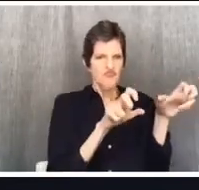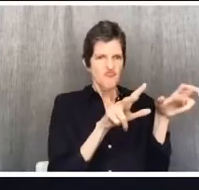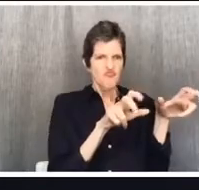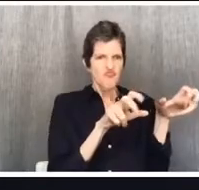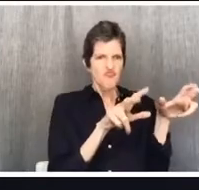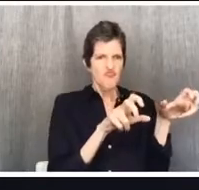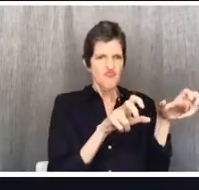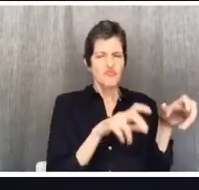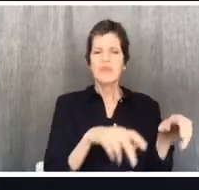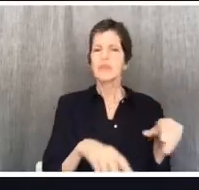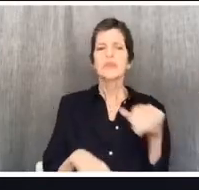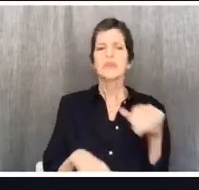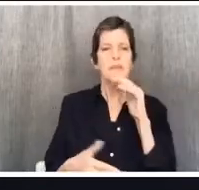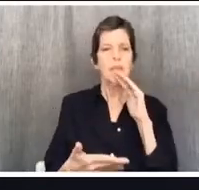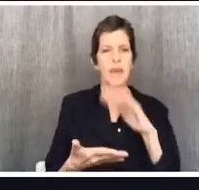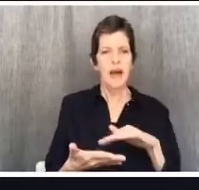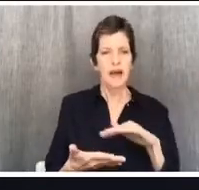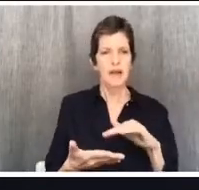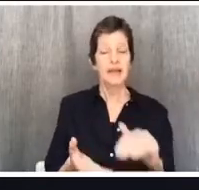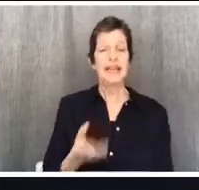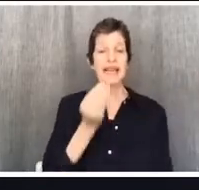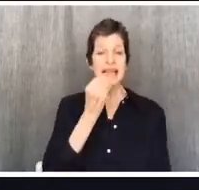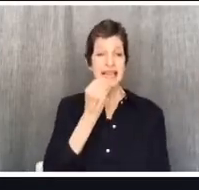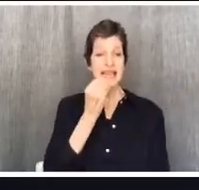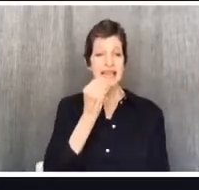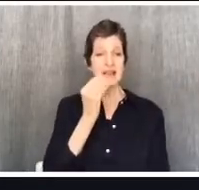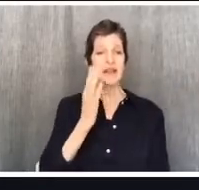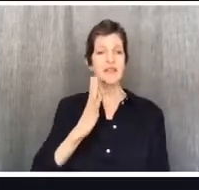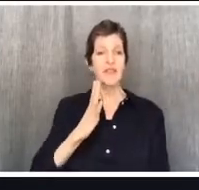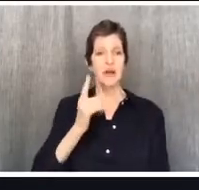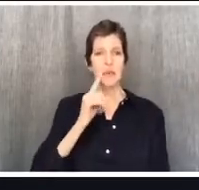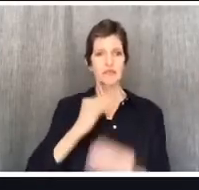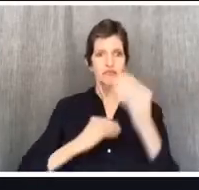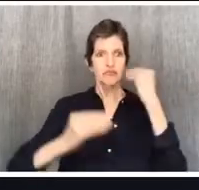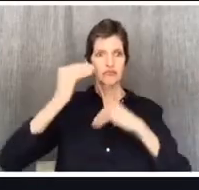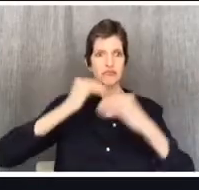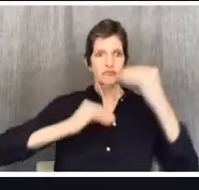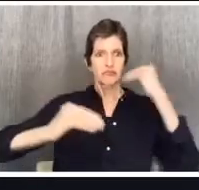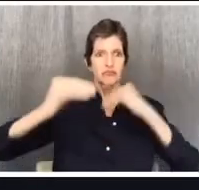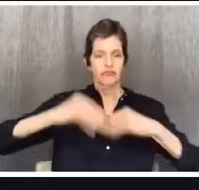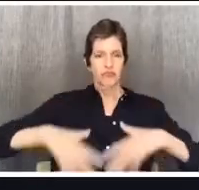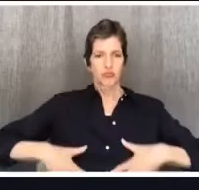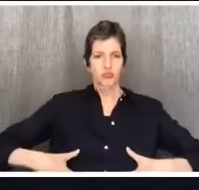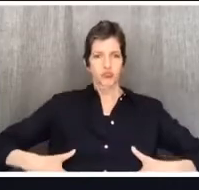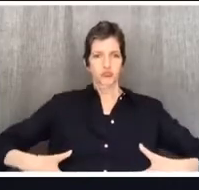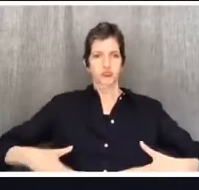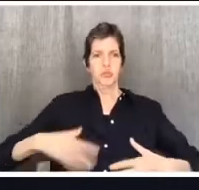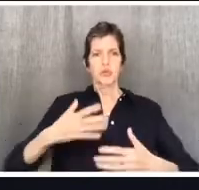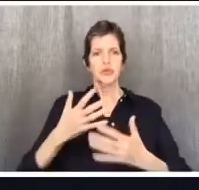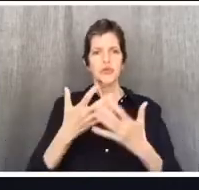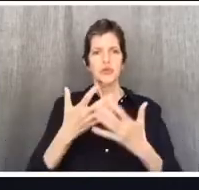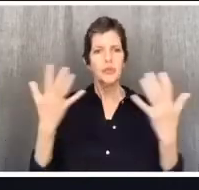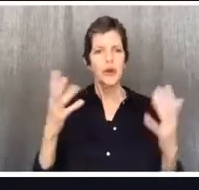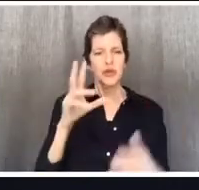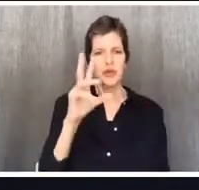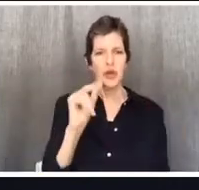We should not be gluttonous. You may remember Mike talked about this a little last week. It's not what you have. It's what has you.